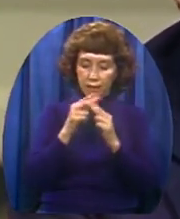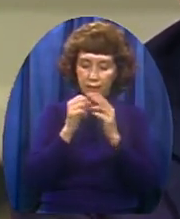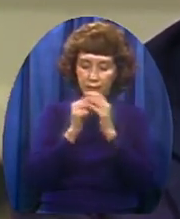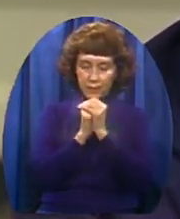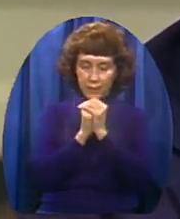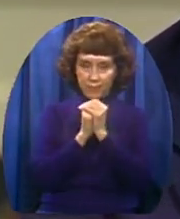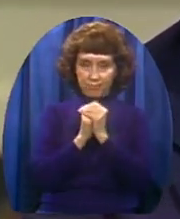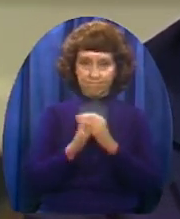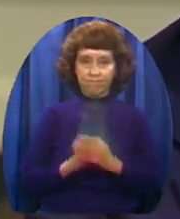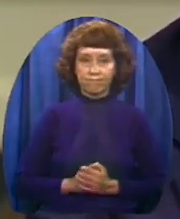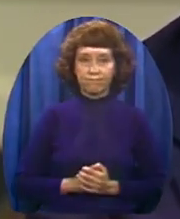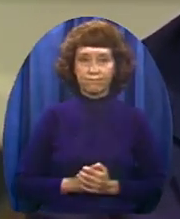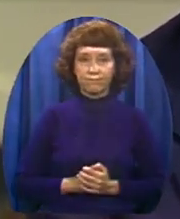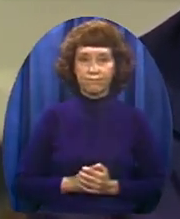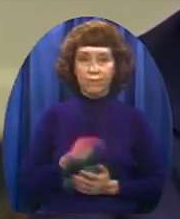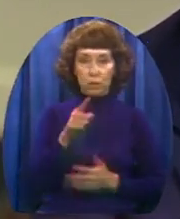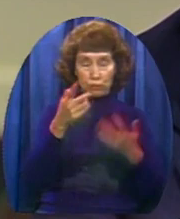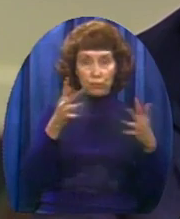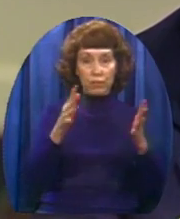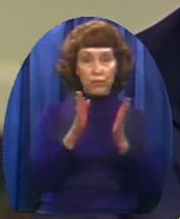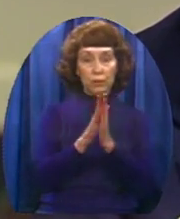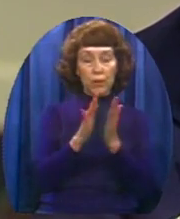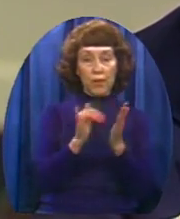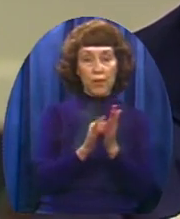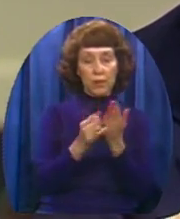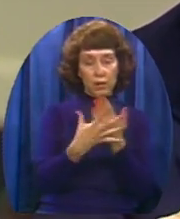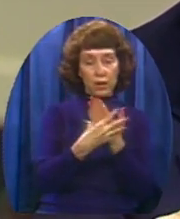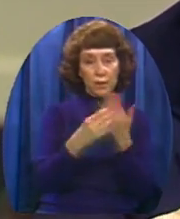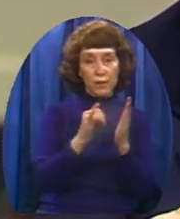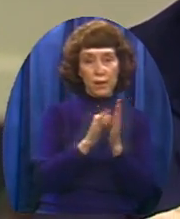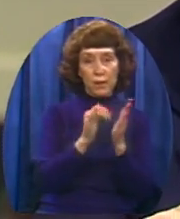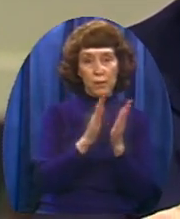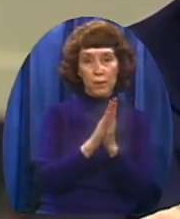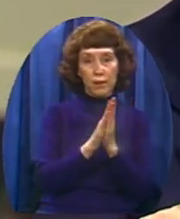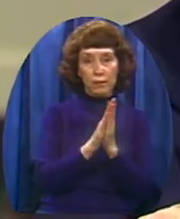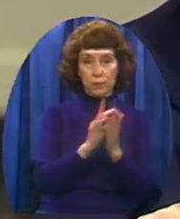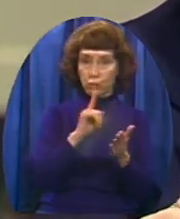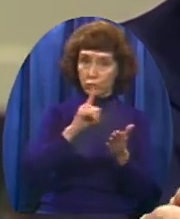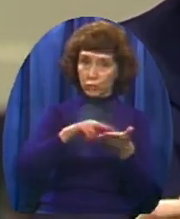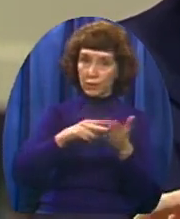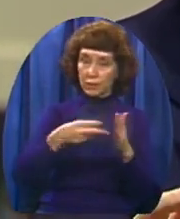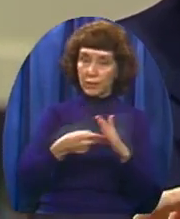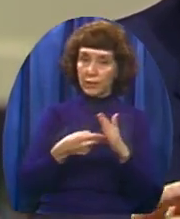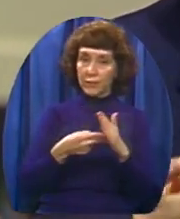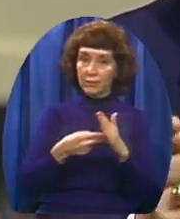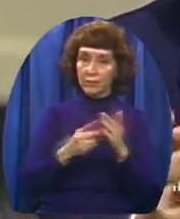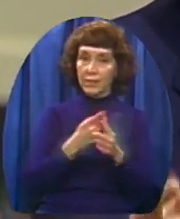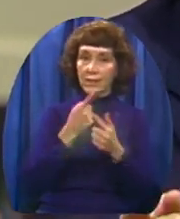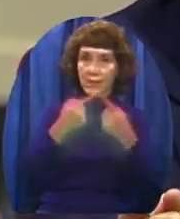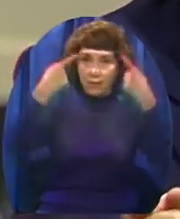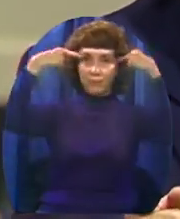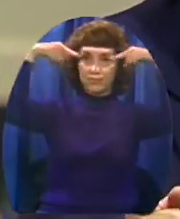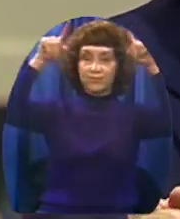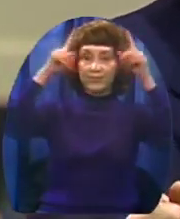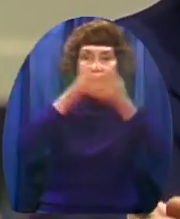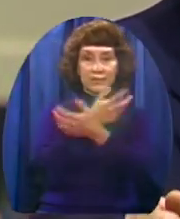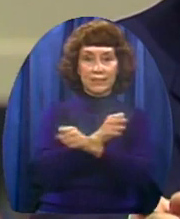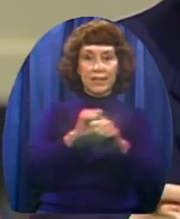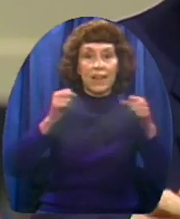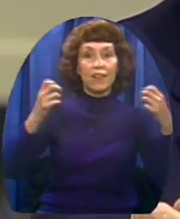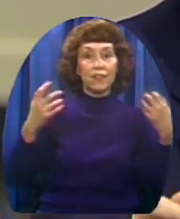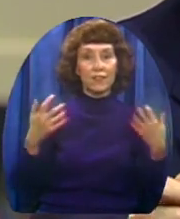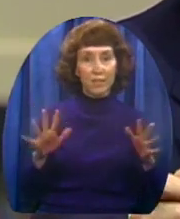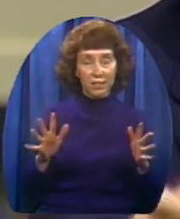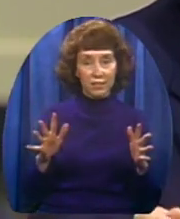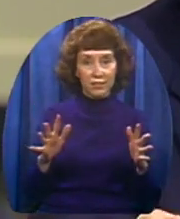your hand just slip it up right now Pray for me I have a need God knows what it is God bless every one of you In a few moments We'll invite you to walk